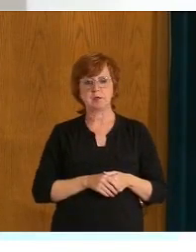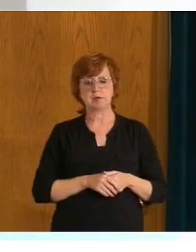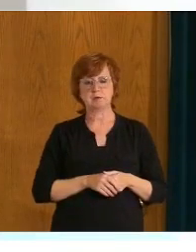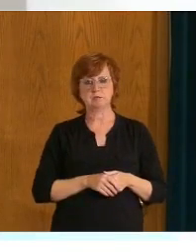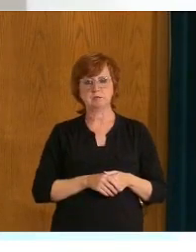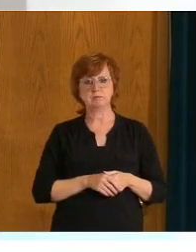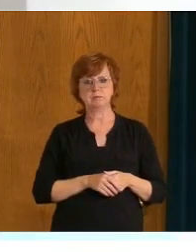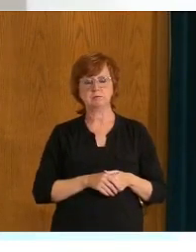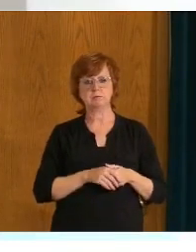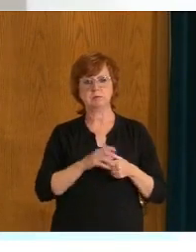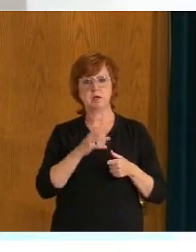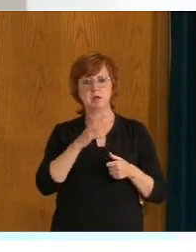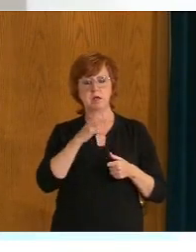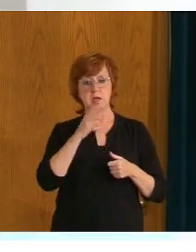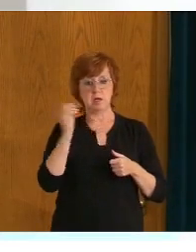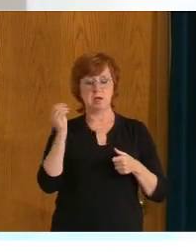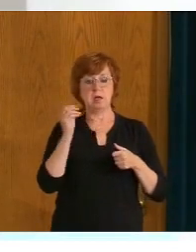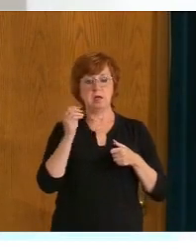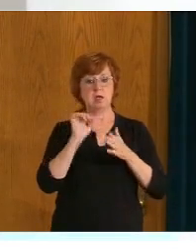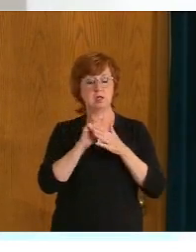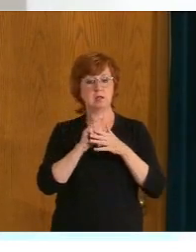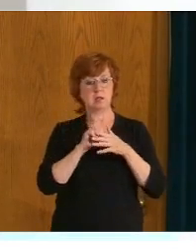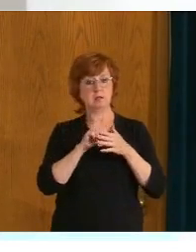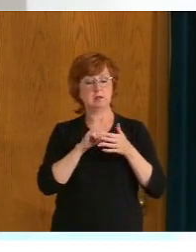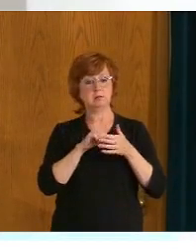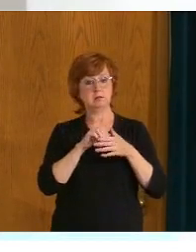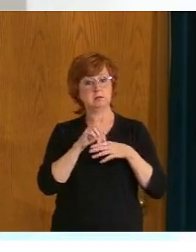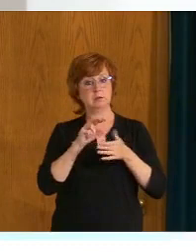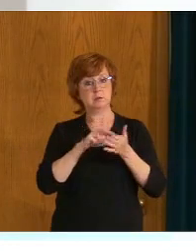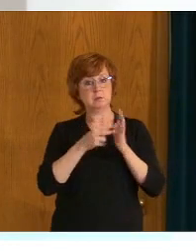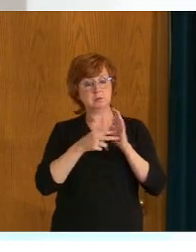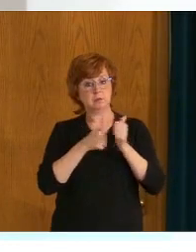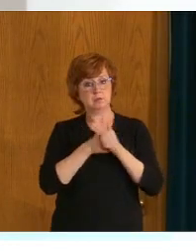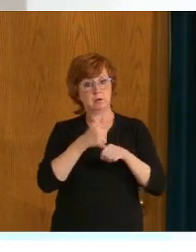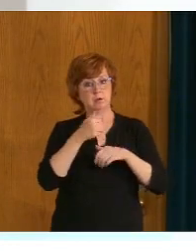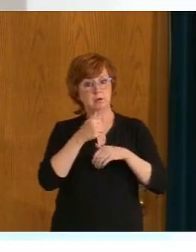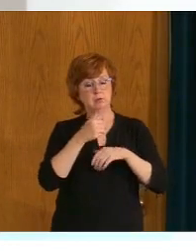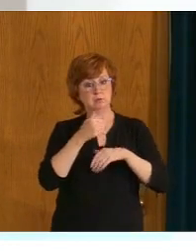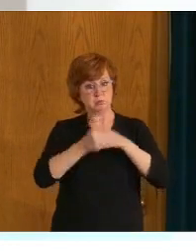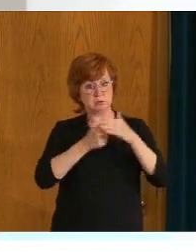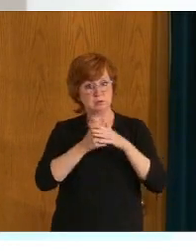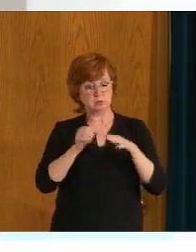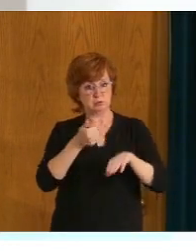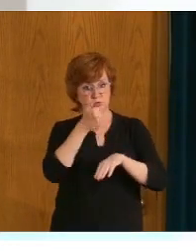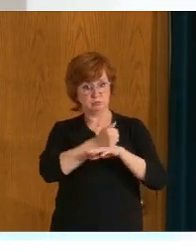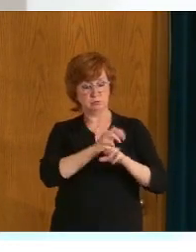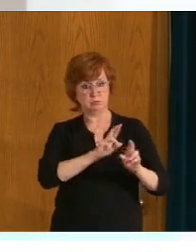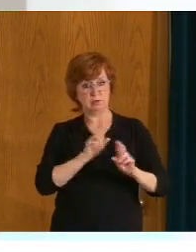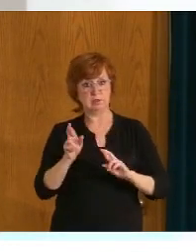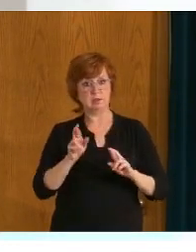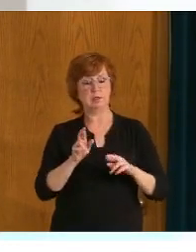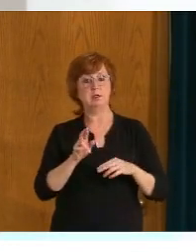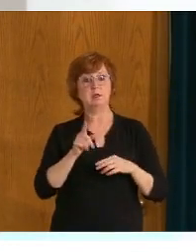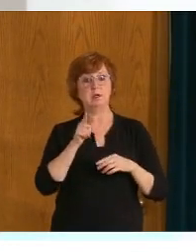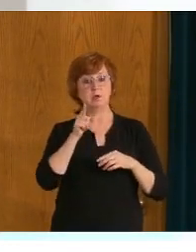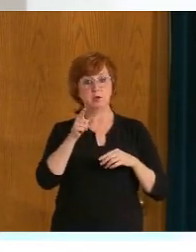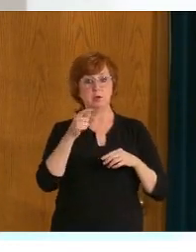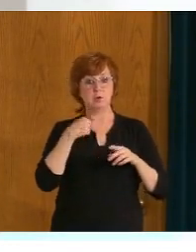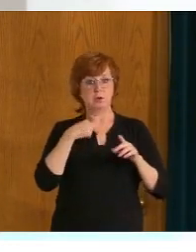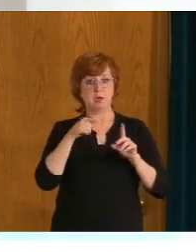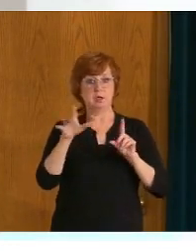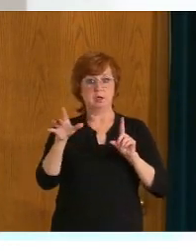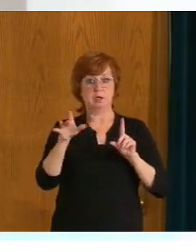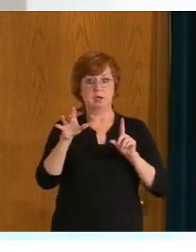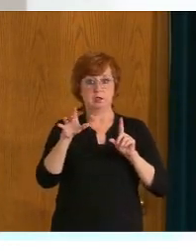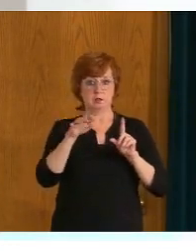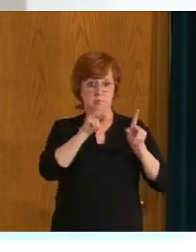procedures that are now in place, which includes that if you're unvaccinated and a close contact of a confirmed case, you will be required to self-isolate for at